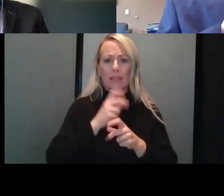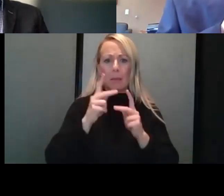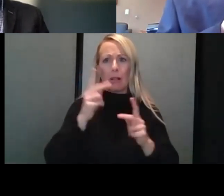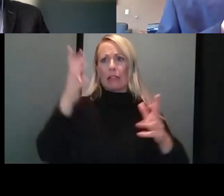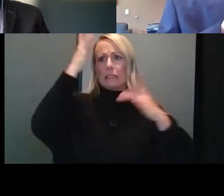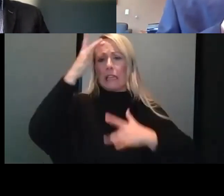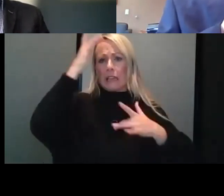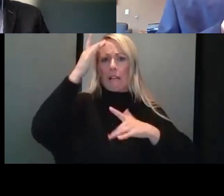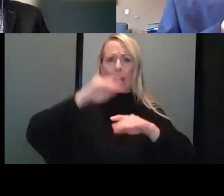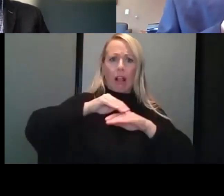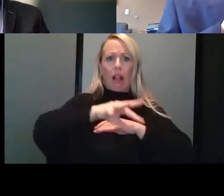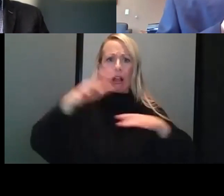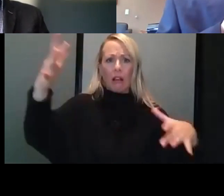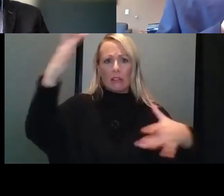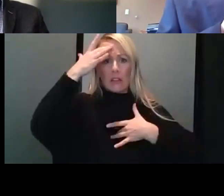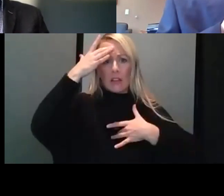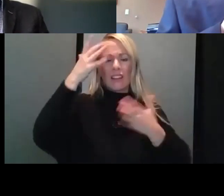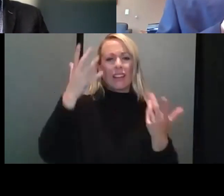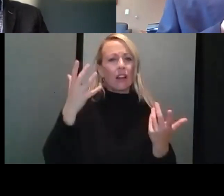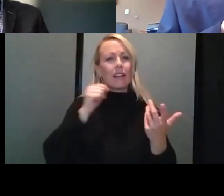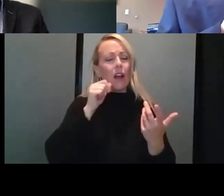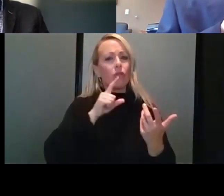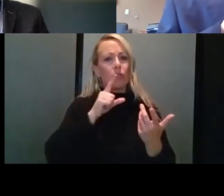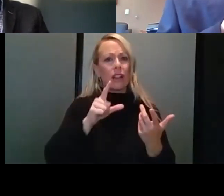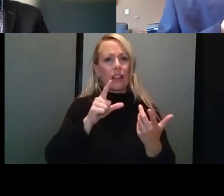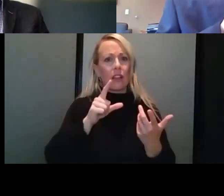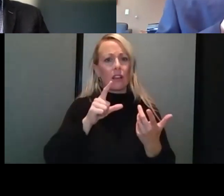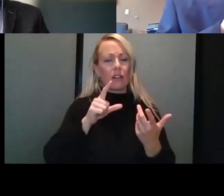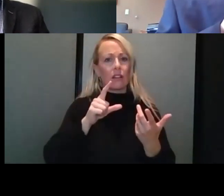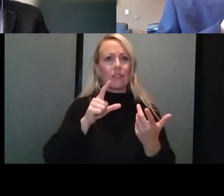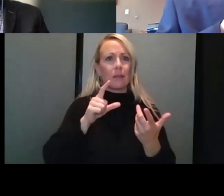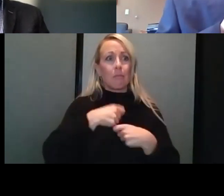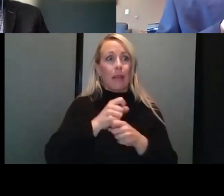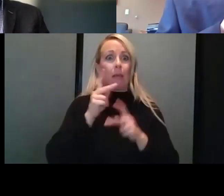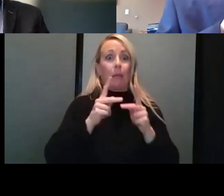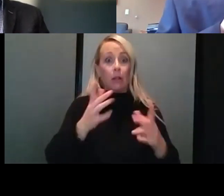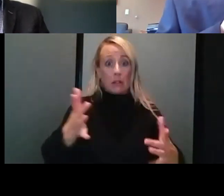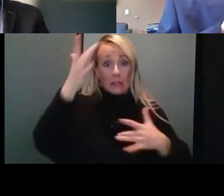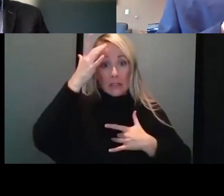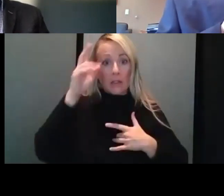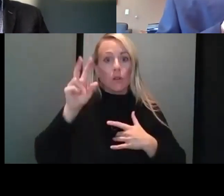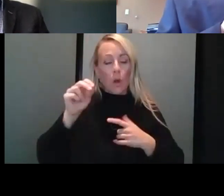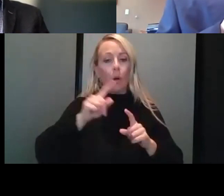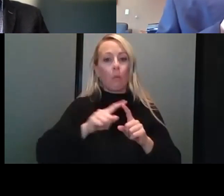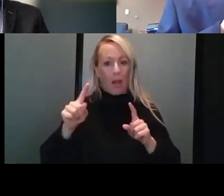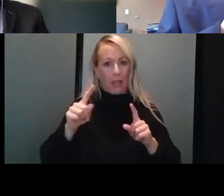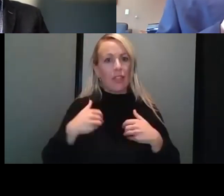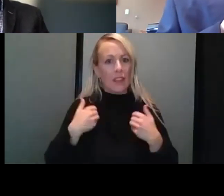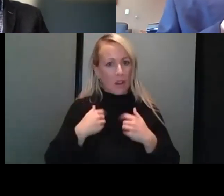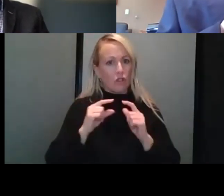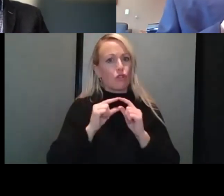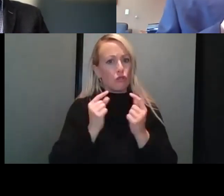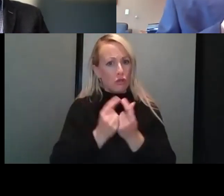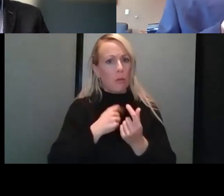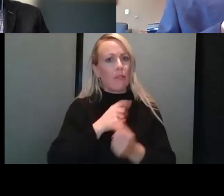out. It's not clearly making people sicker. It is clearly putting a younger group of patients